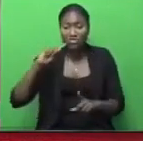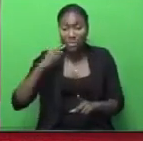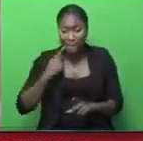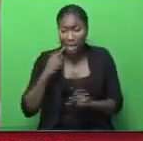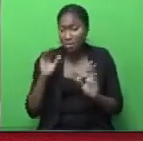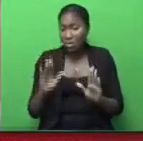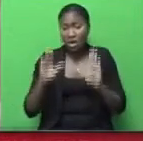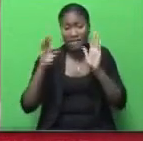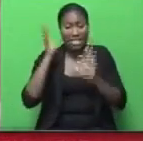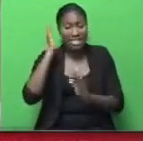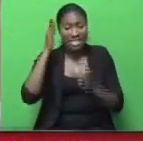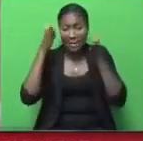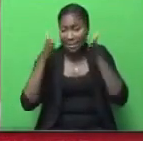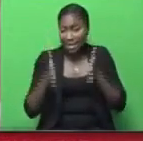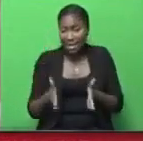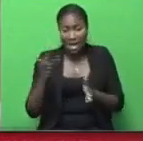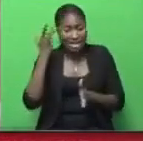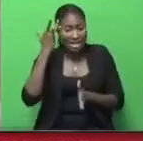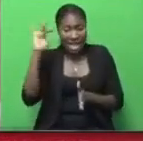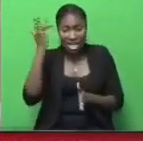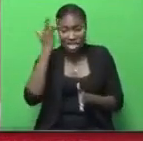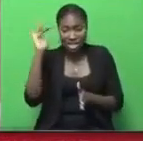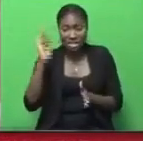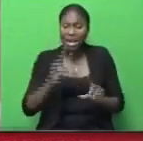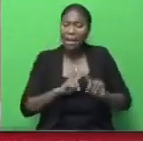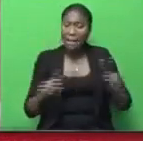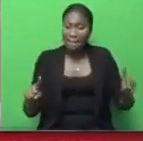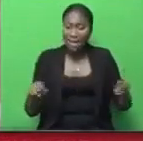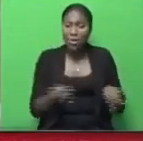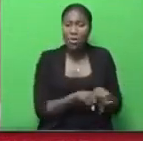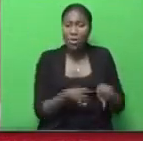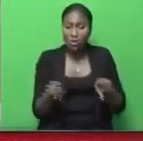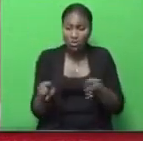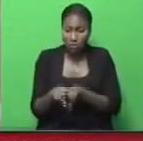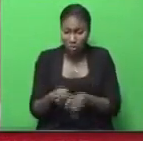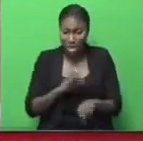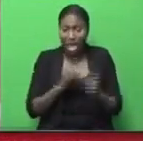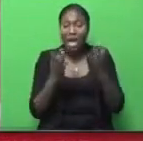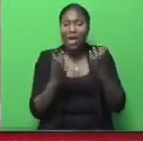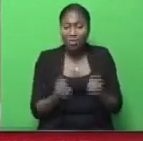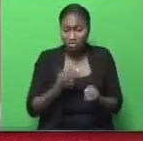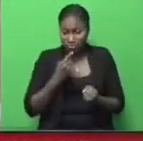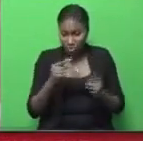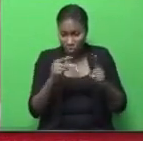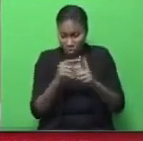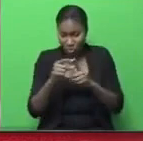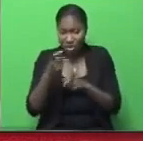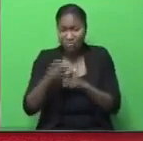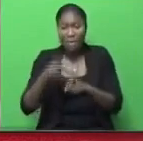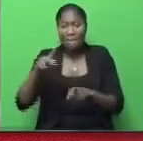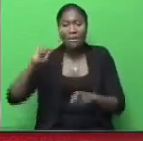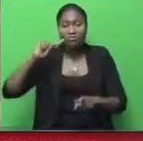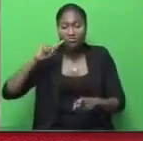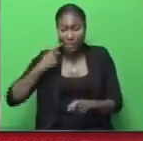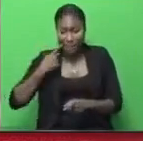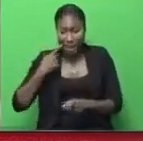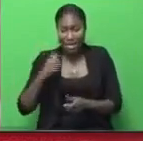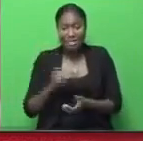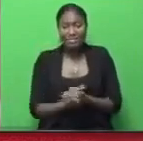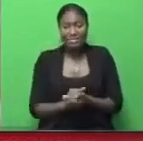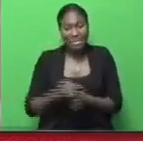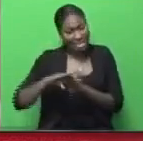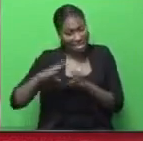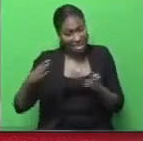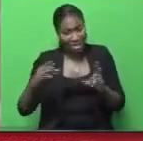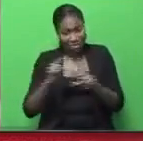speaker, very eloquent, intelligent. But I will also quote from the Honourable Patrick Manning, right in the hands of in a different